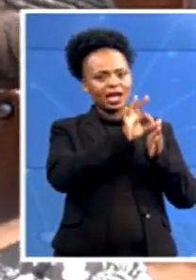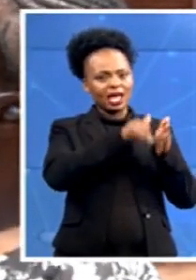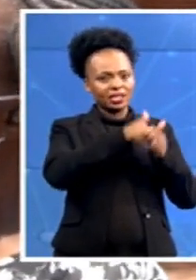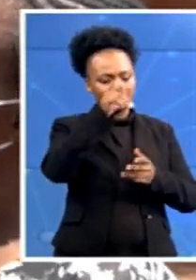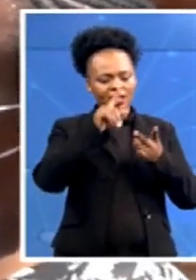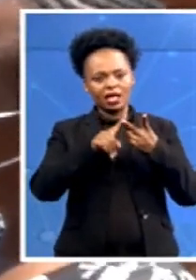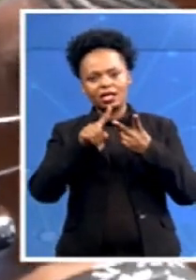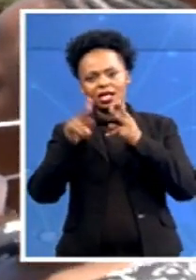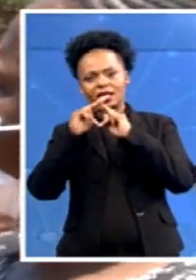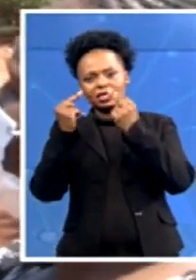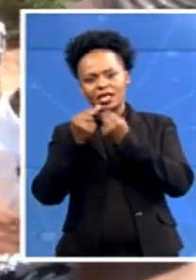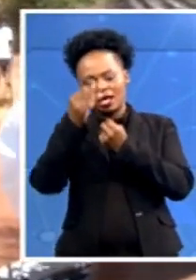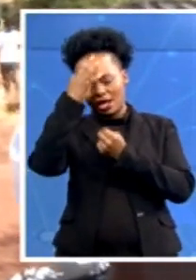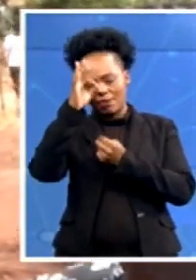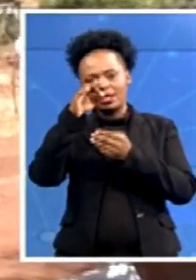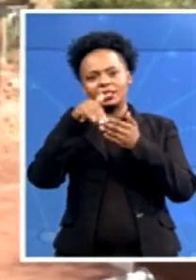understand.